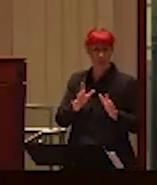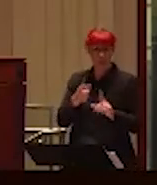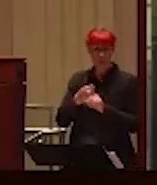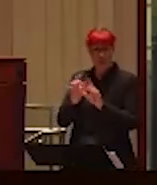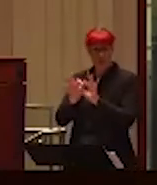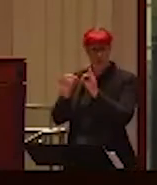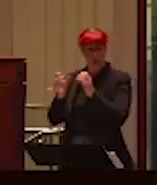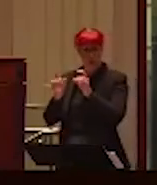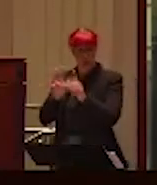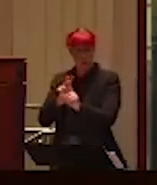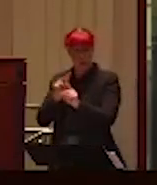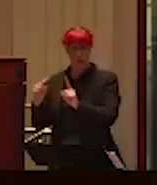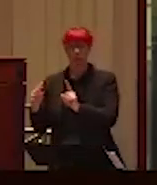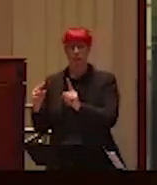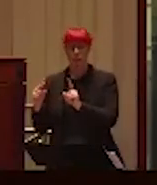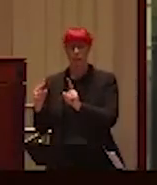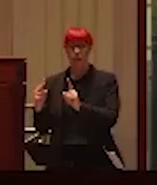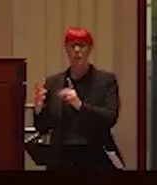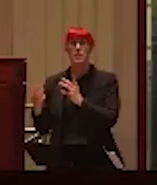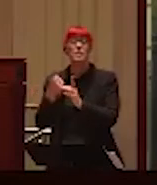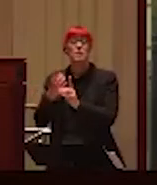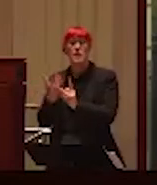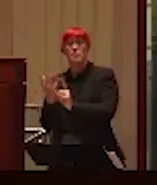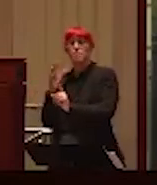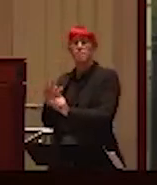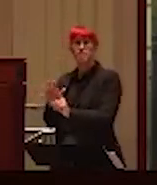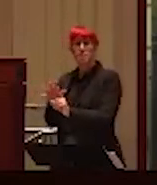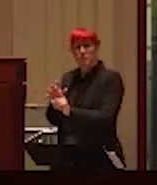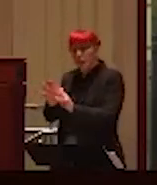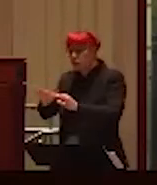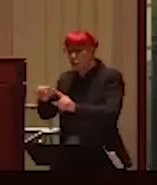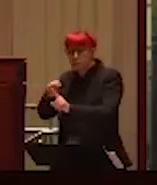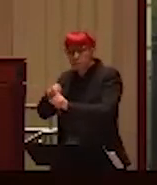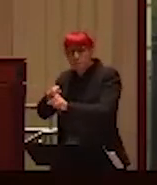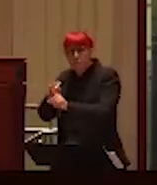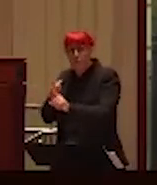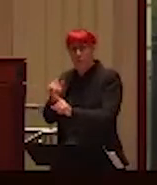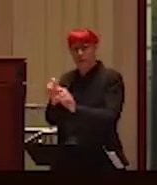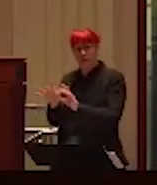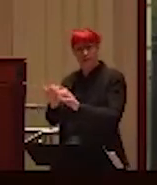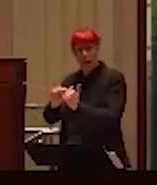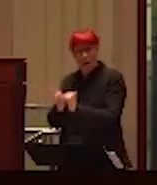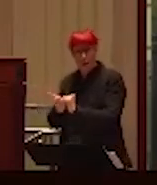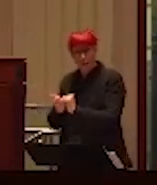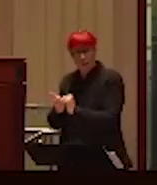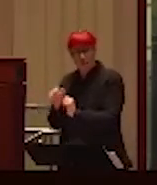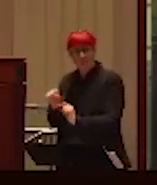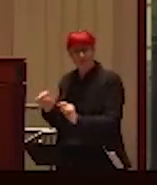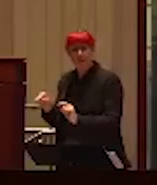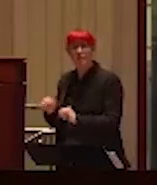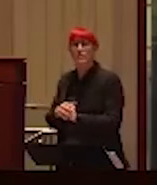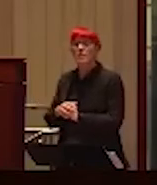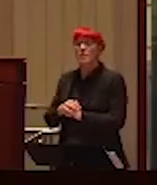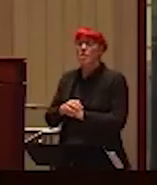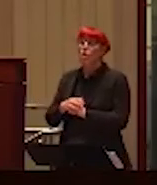attention put on sometimes the impact on children or the experiences of